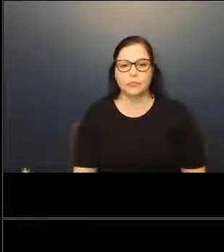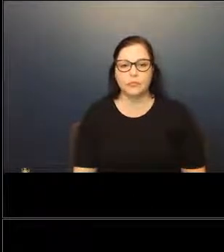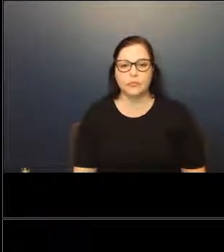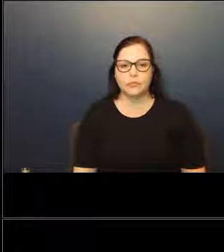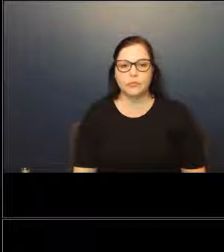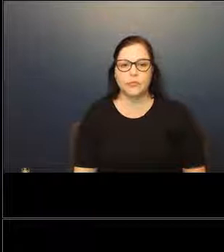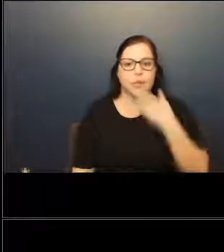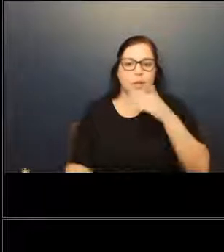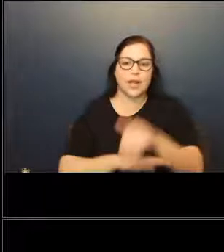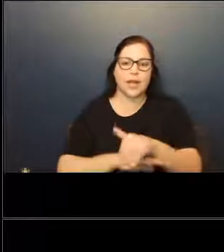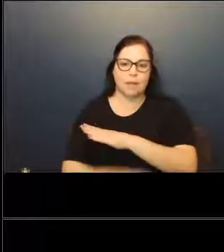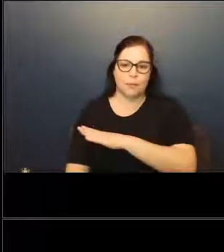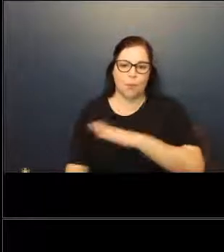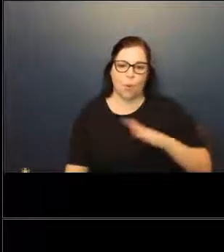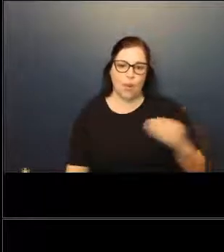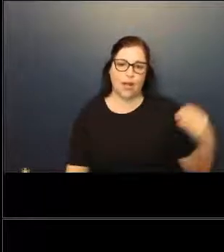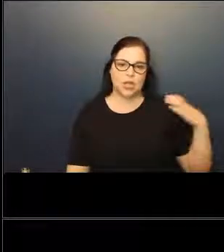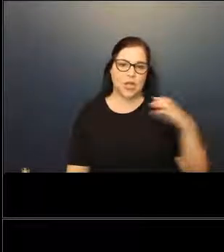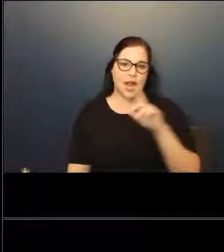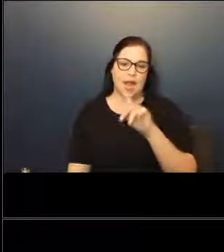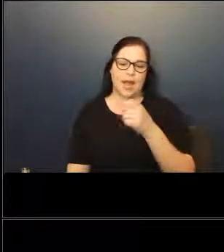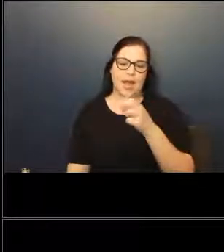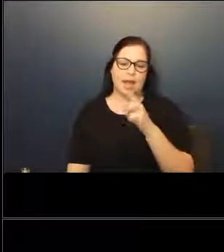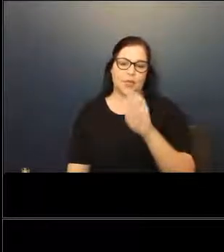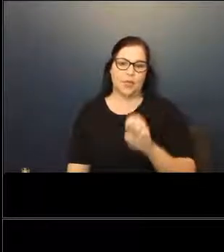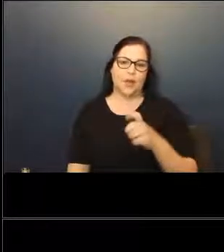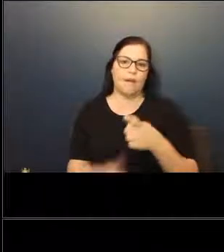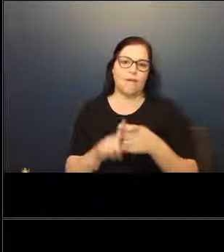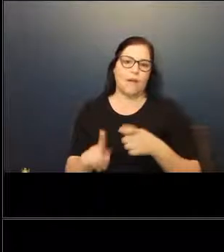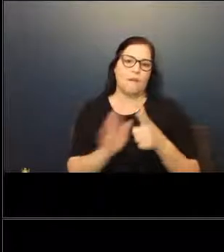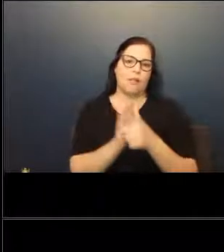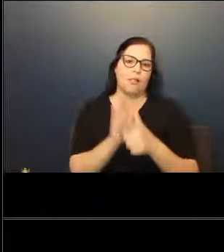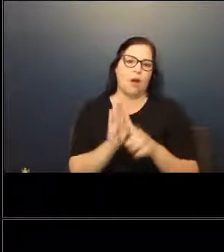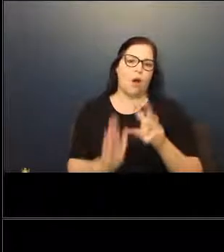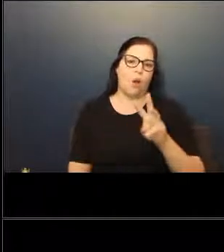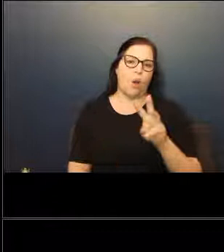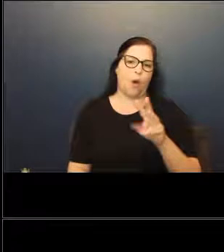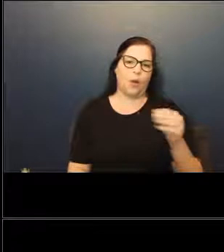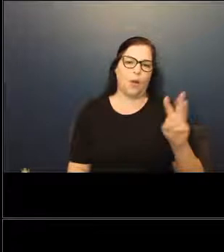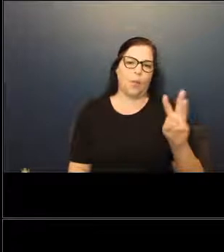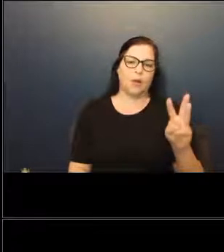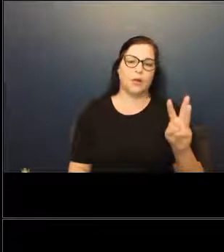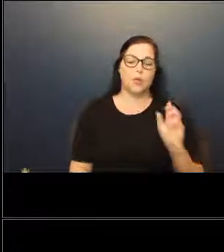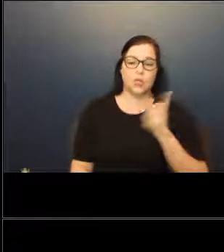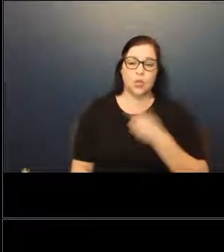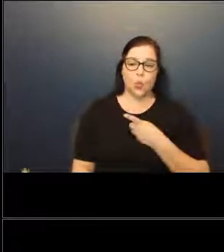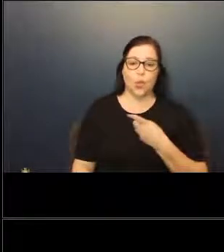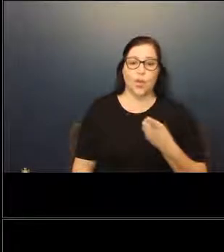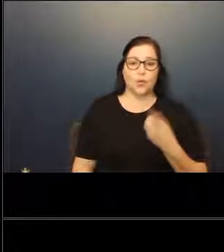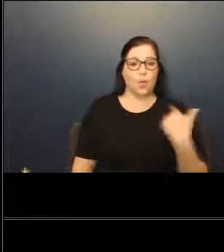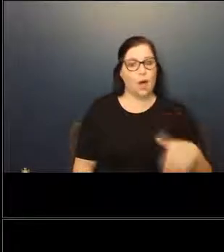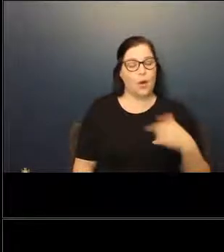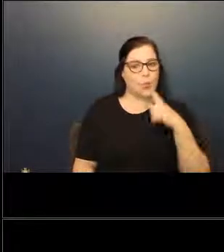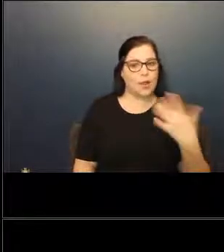Good evening, board and board chair. Catherine Ross, Lewis, Longwood and Walker. Um, so we have been, uh, involved in some vigorous